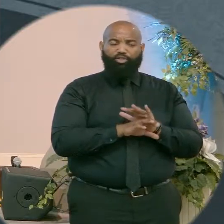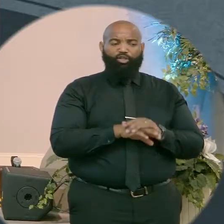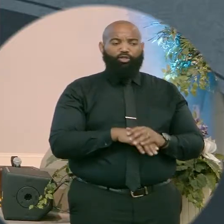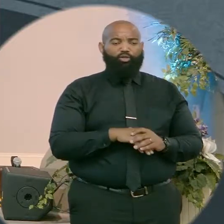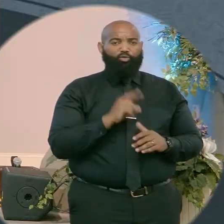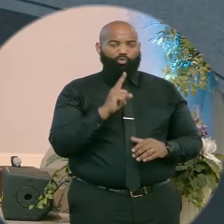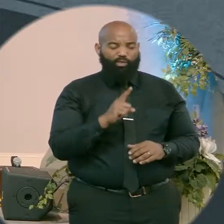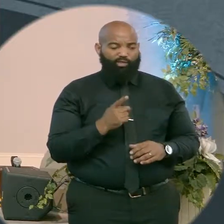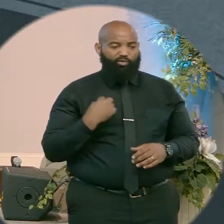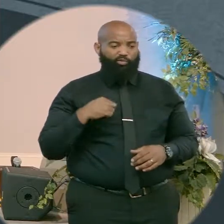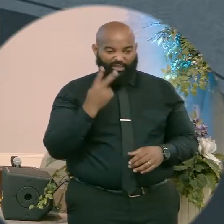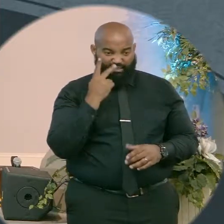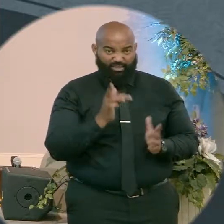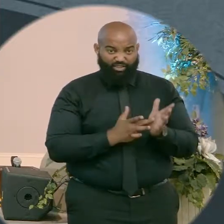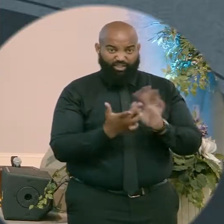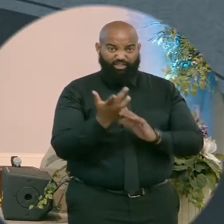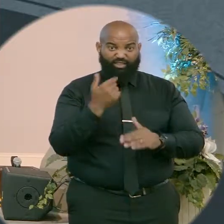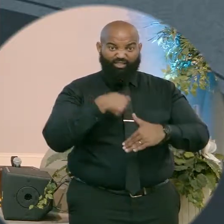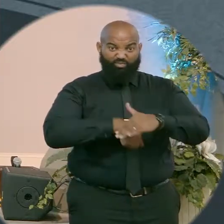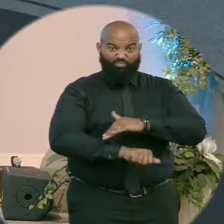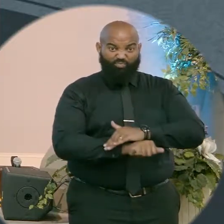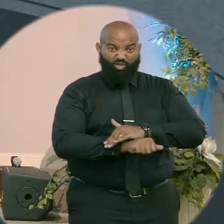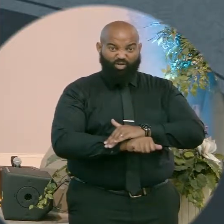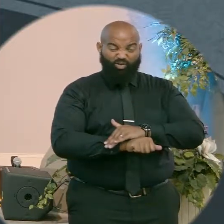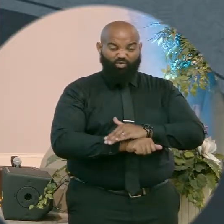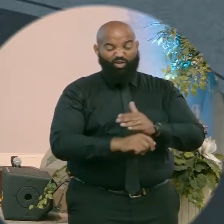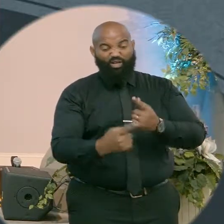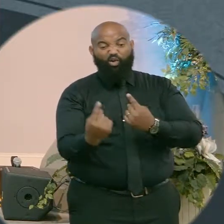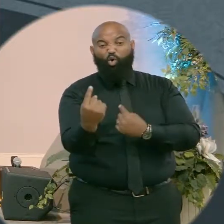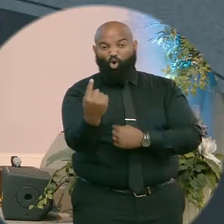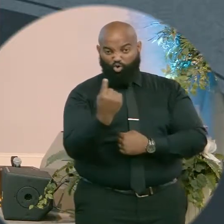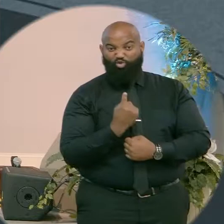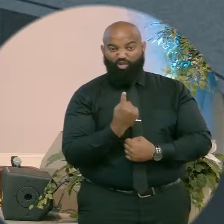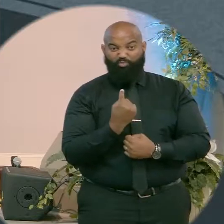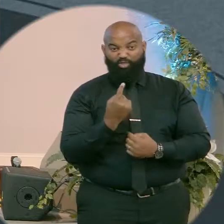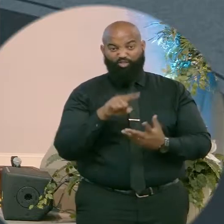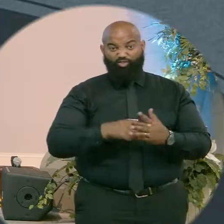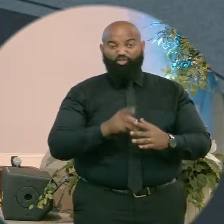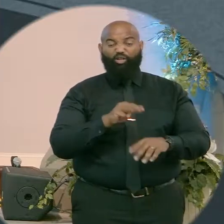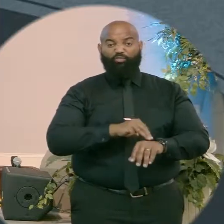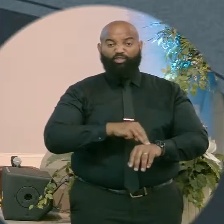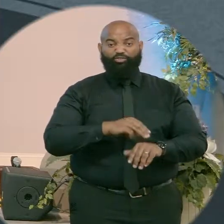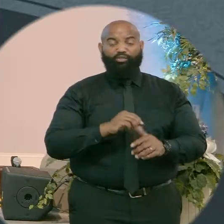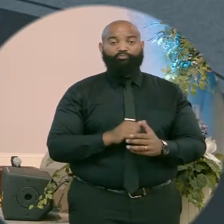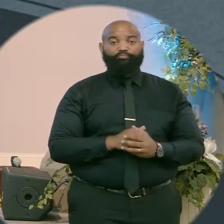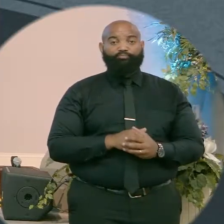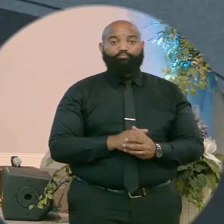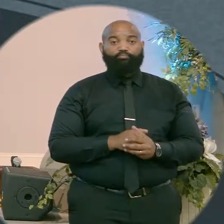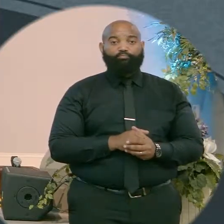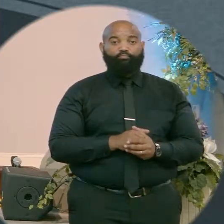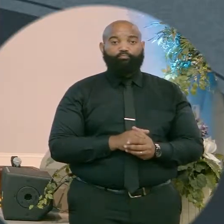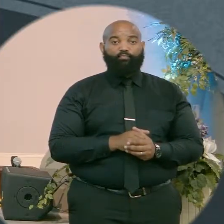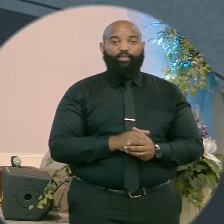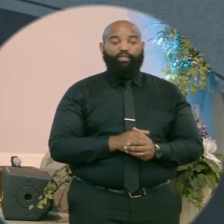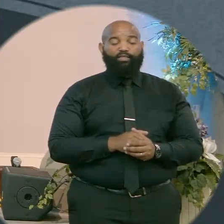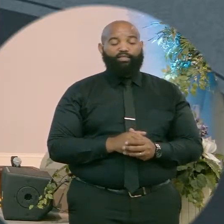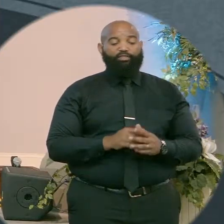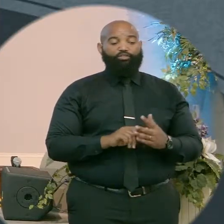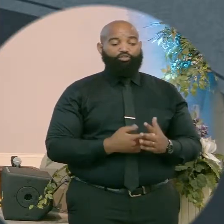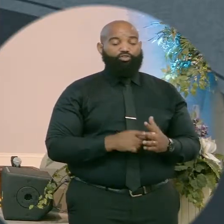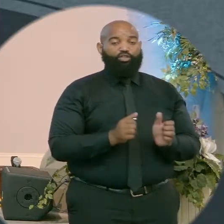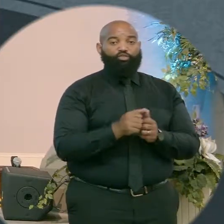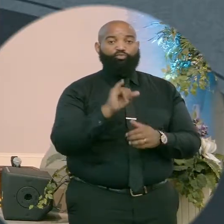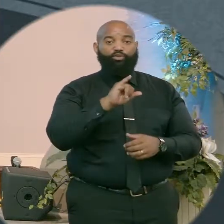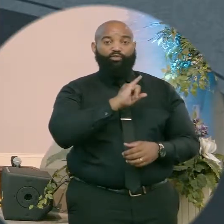we see Jesus's arrival, but we also see his departure. And so when we open up today in the book of Mark, it takes us straight to John the Baptist